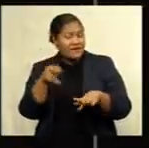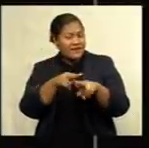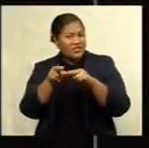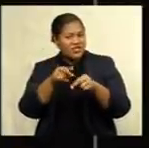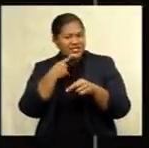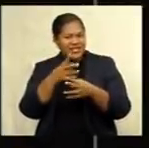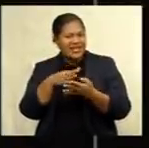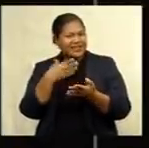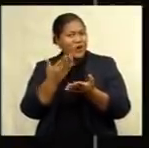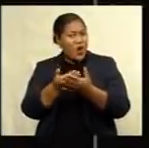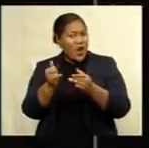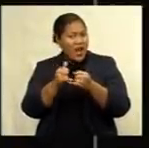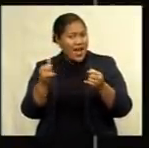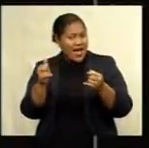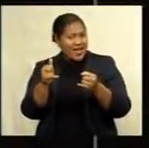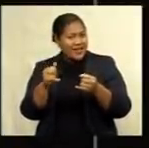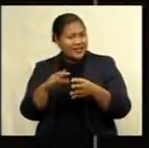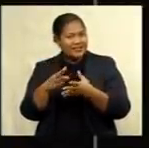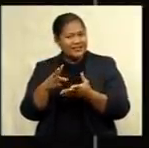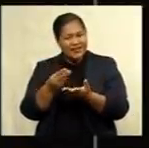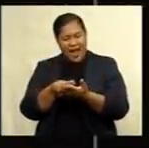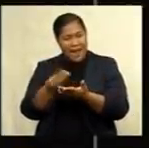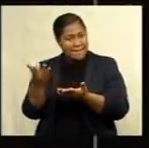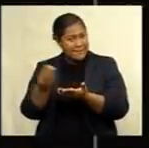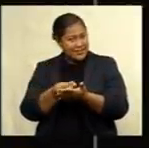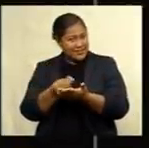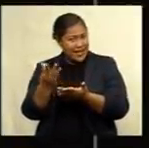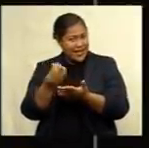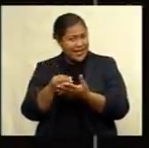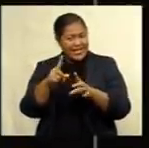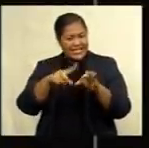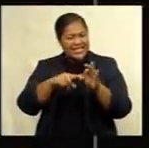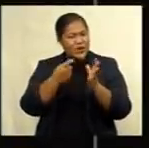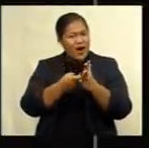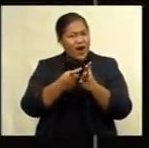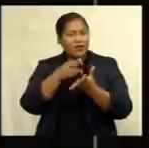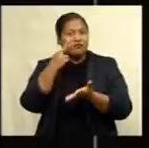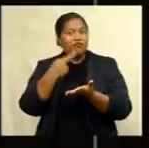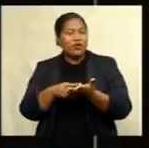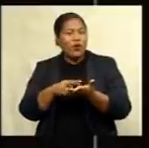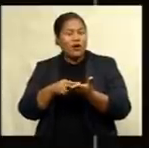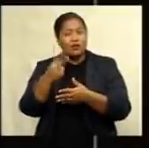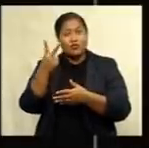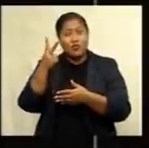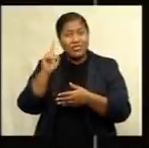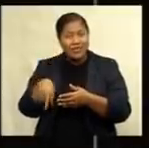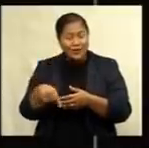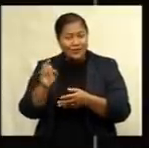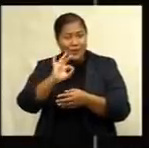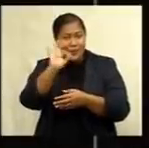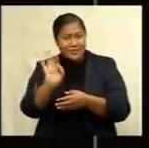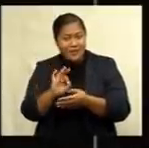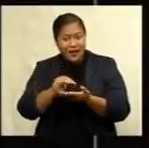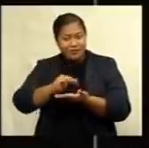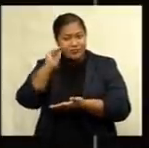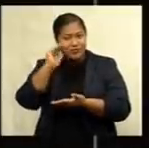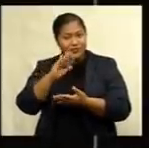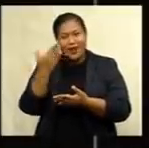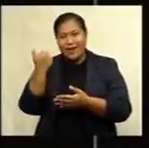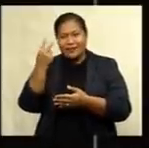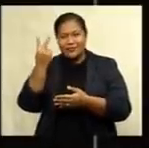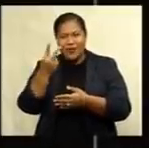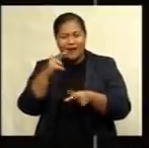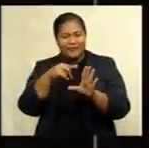digital wallet, the M-Pesa QRPay, has recorded a 2,000% growth in the last 12 months compared to